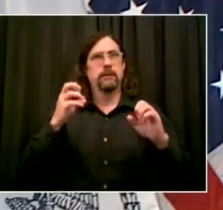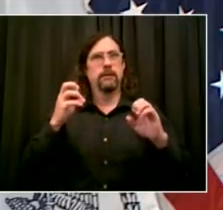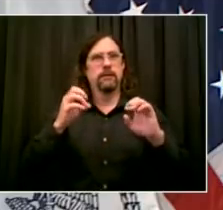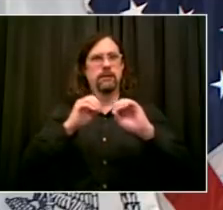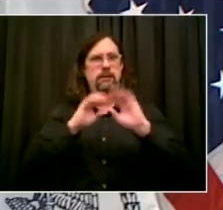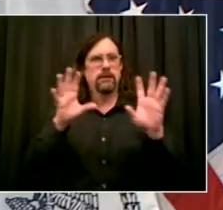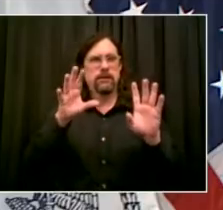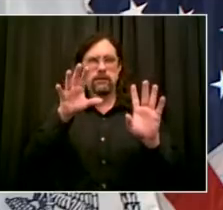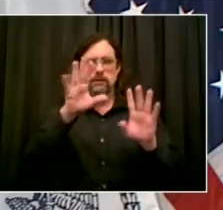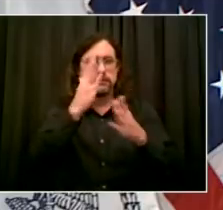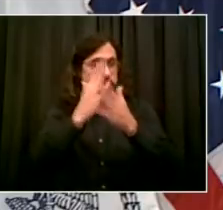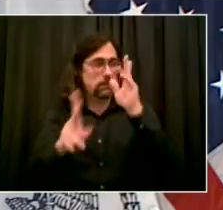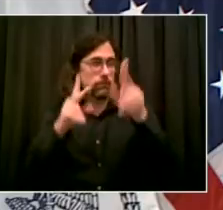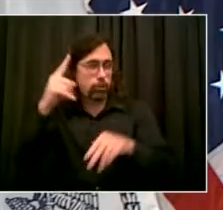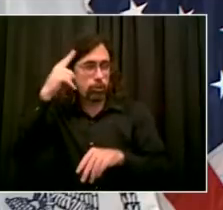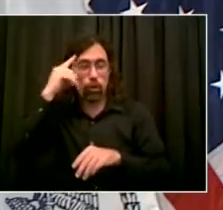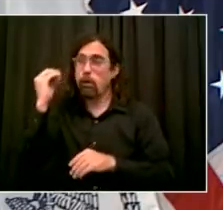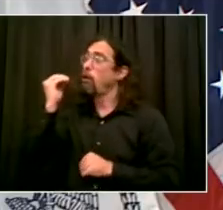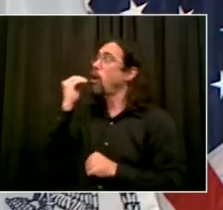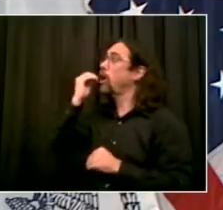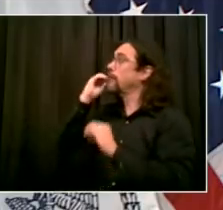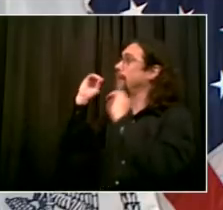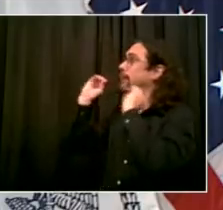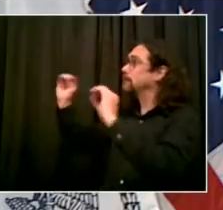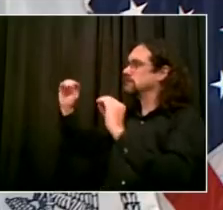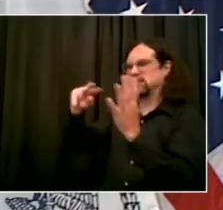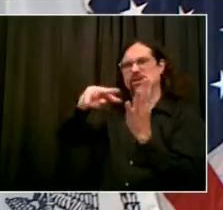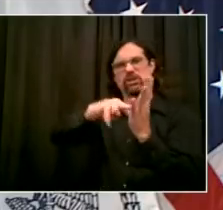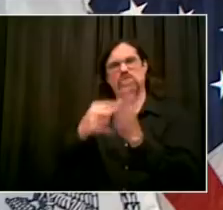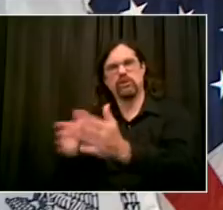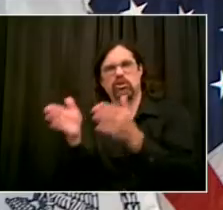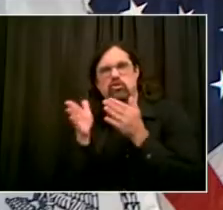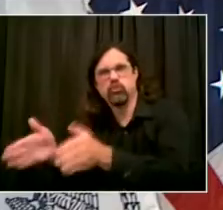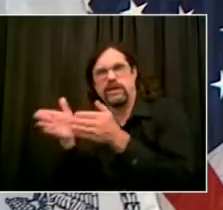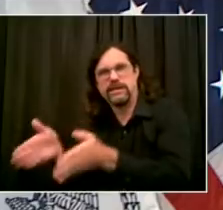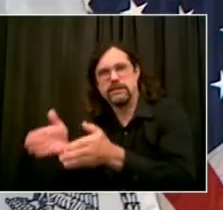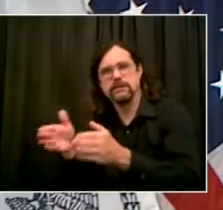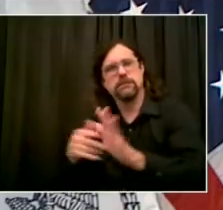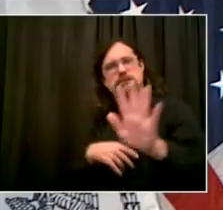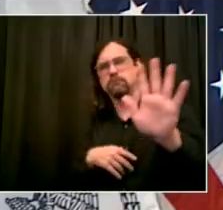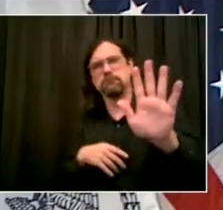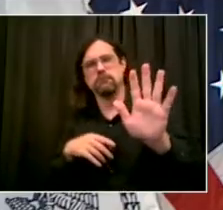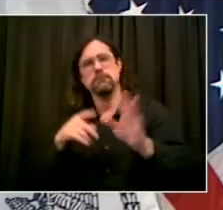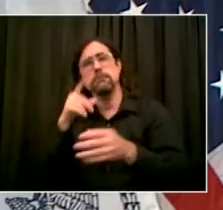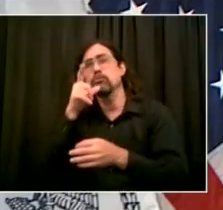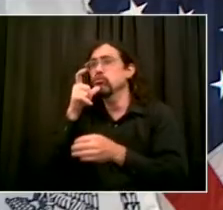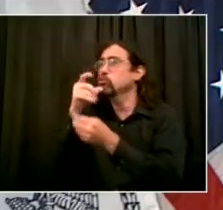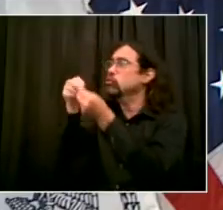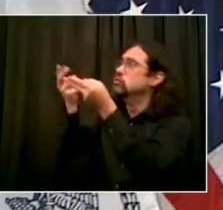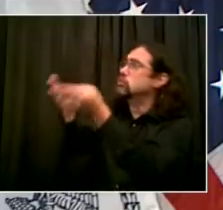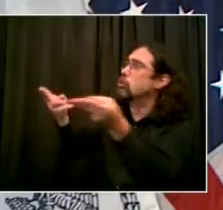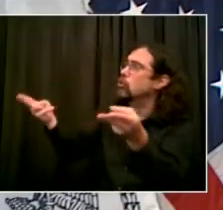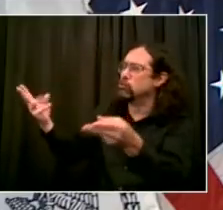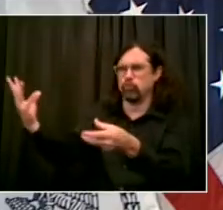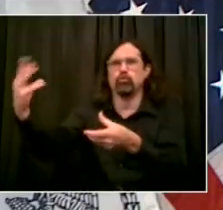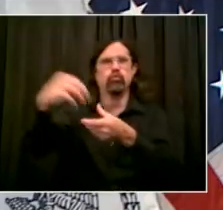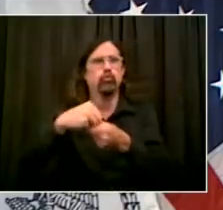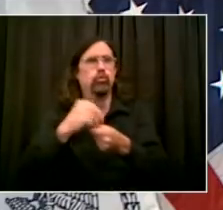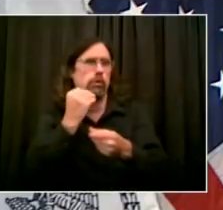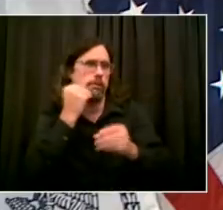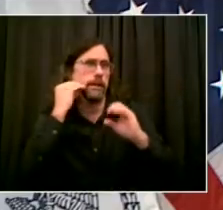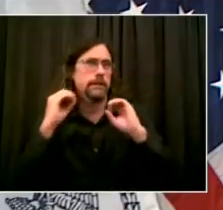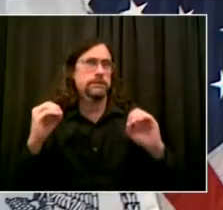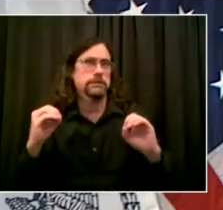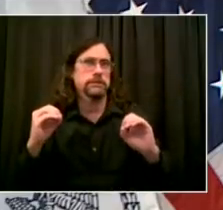crowded home and we want better for them going forward. What we do for kids who have those kind of needs is a lot of extra